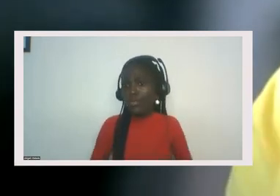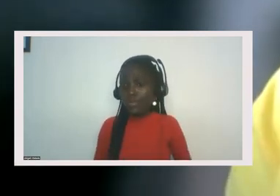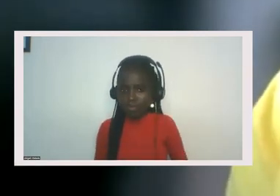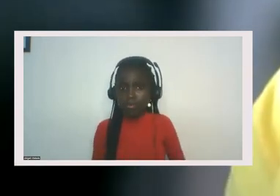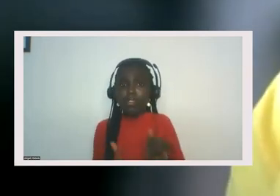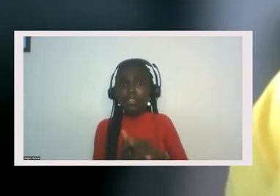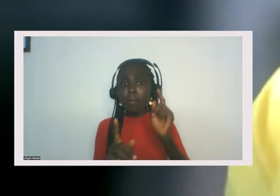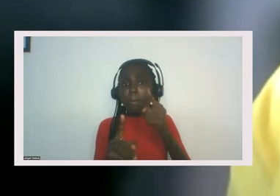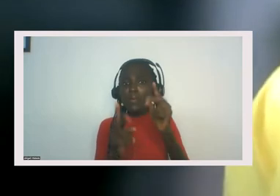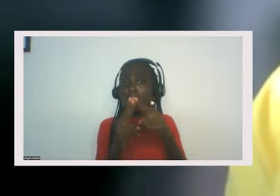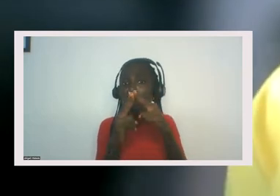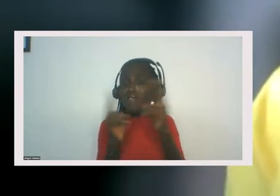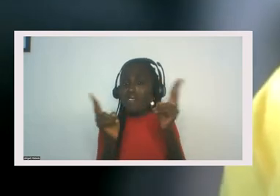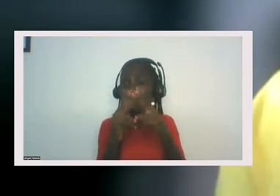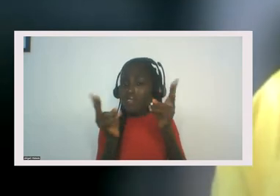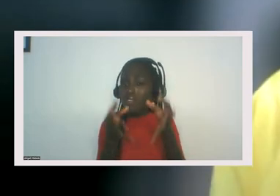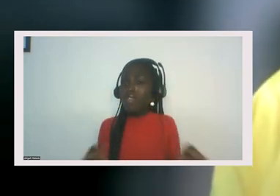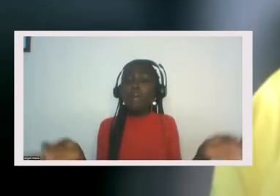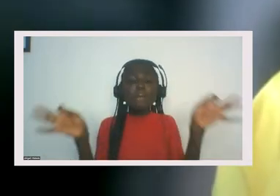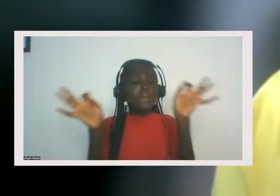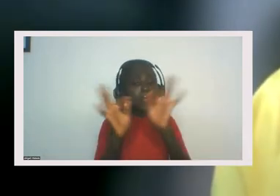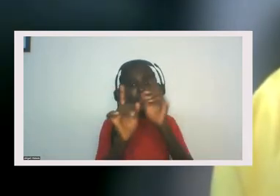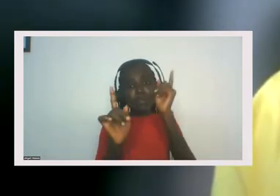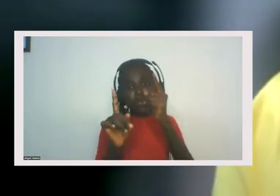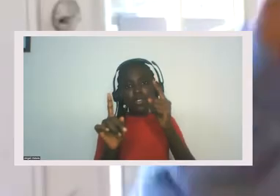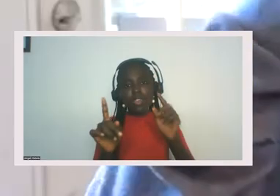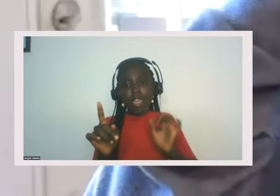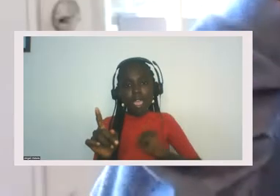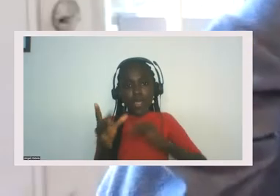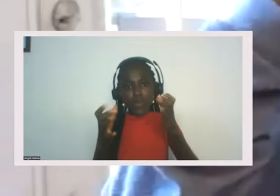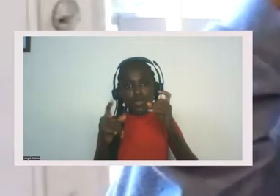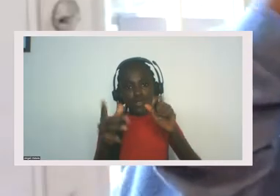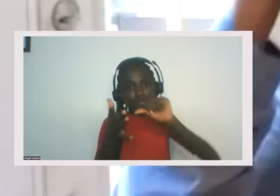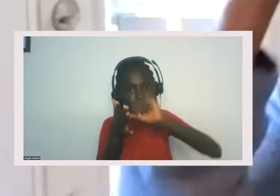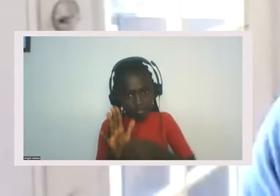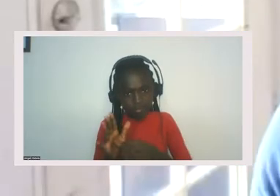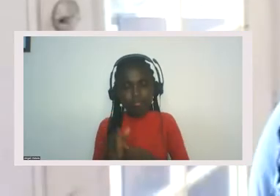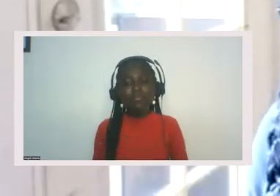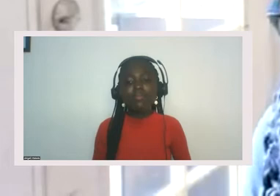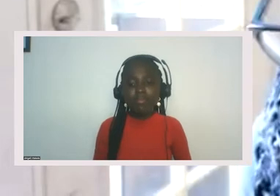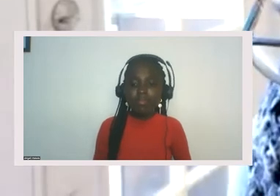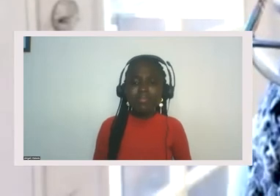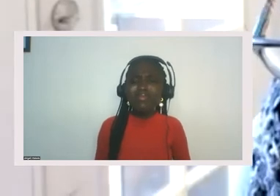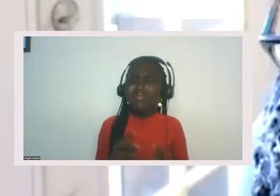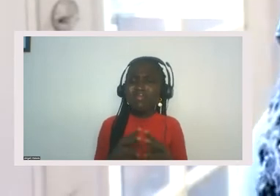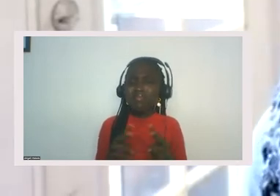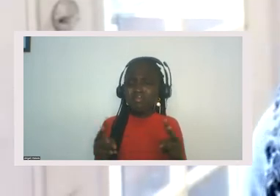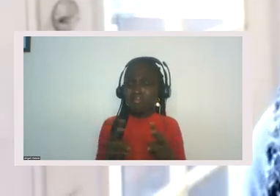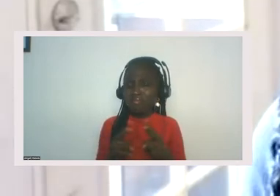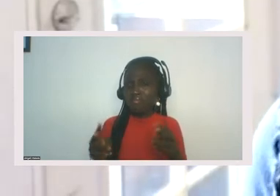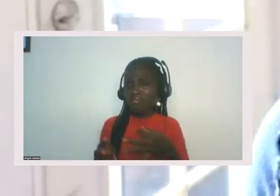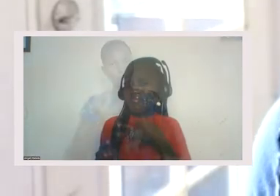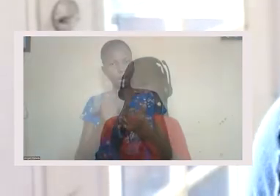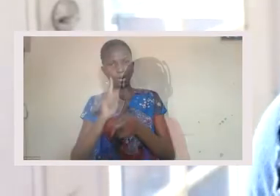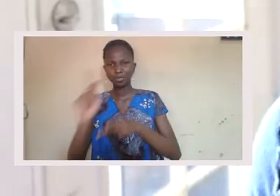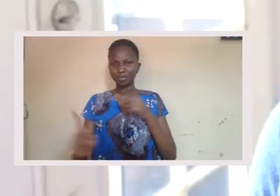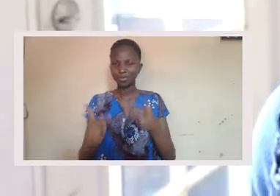is such an important point. I just wanted to underscore that. Yes. Yes. I mean, it's so interesting. Uh, I, I love whenever